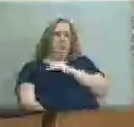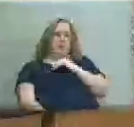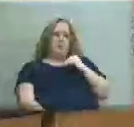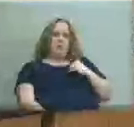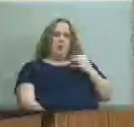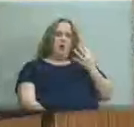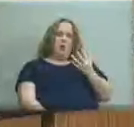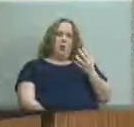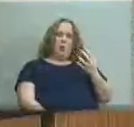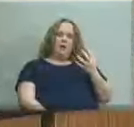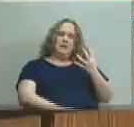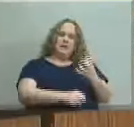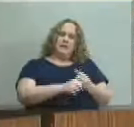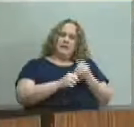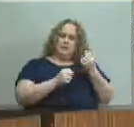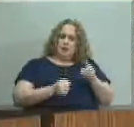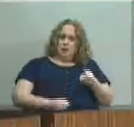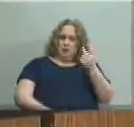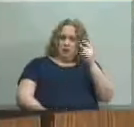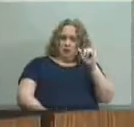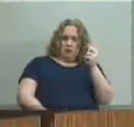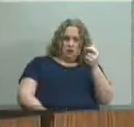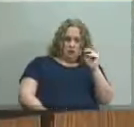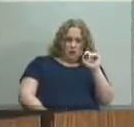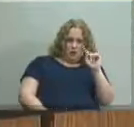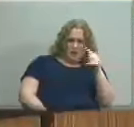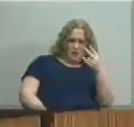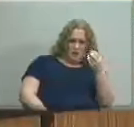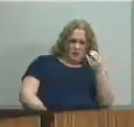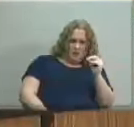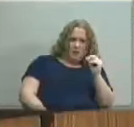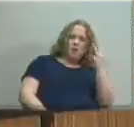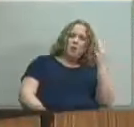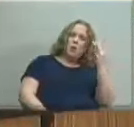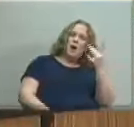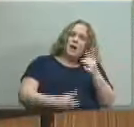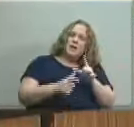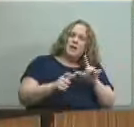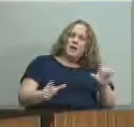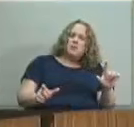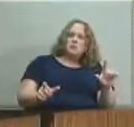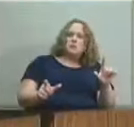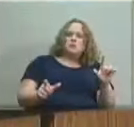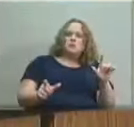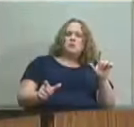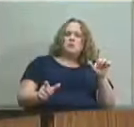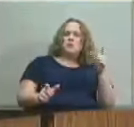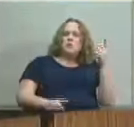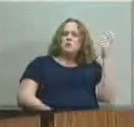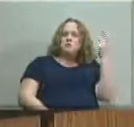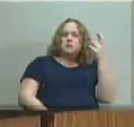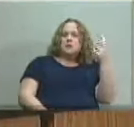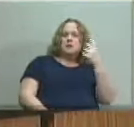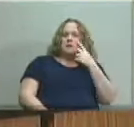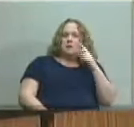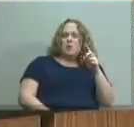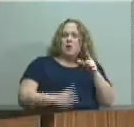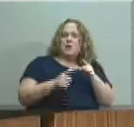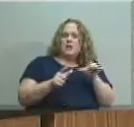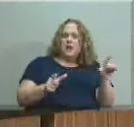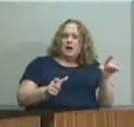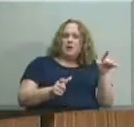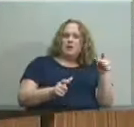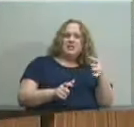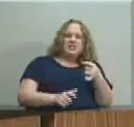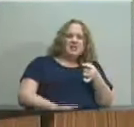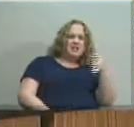to get the understanding jonathan why the language like why what was the rationale for taking out the language